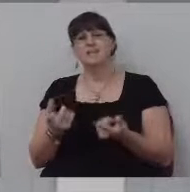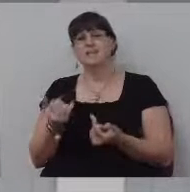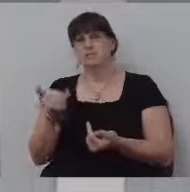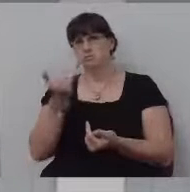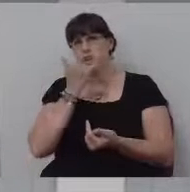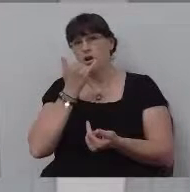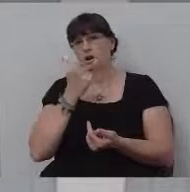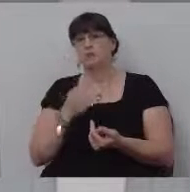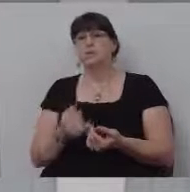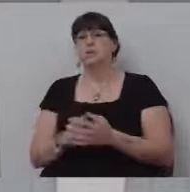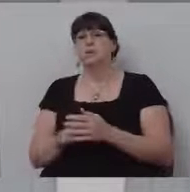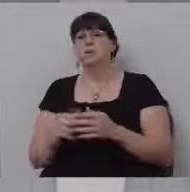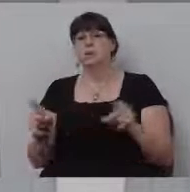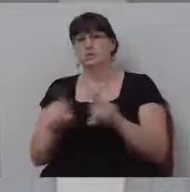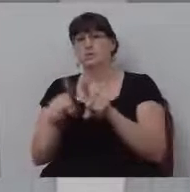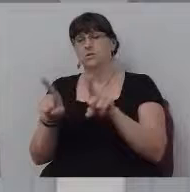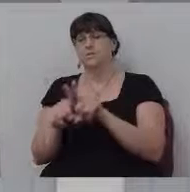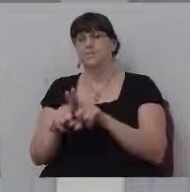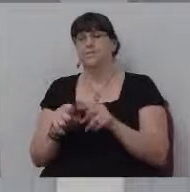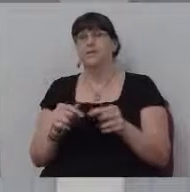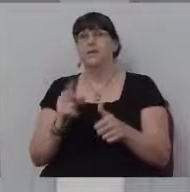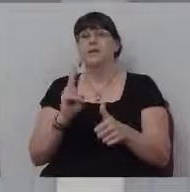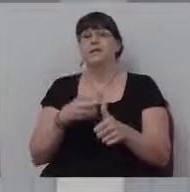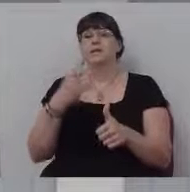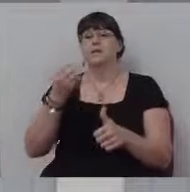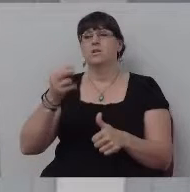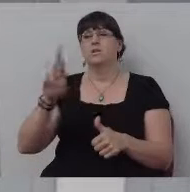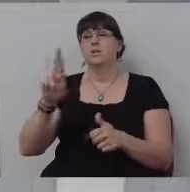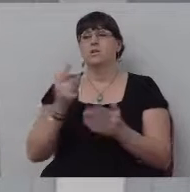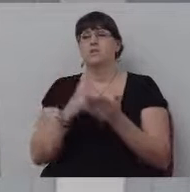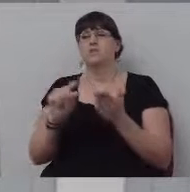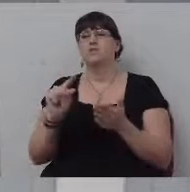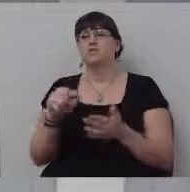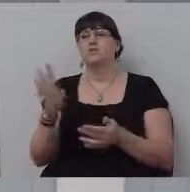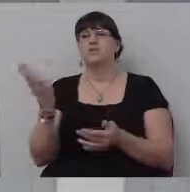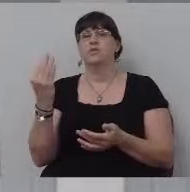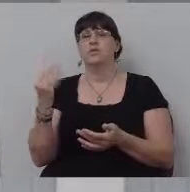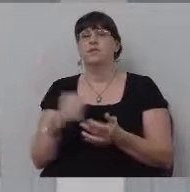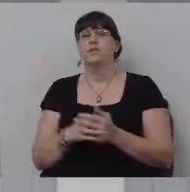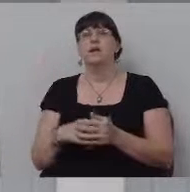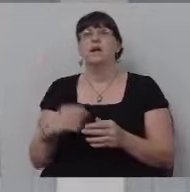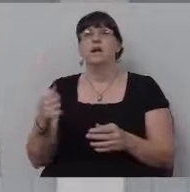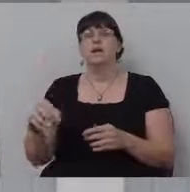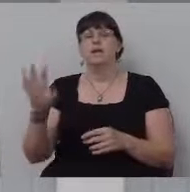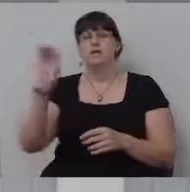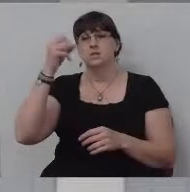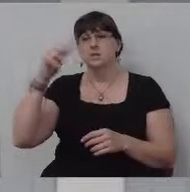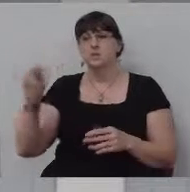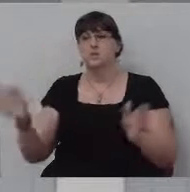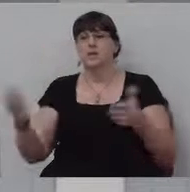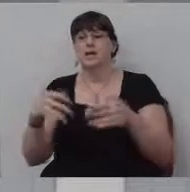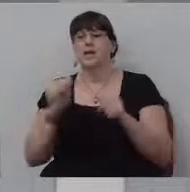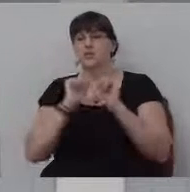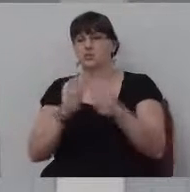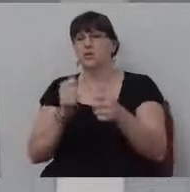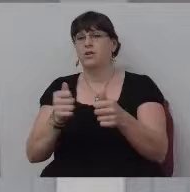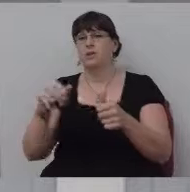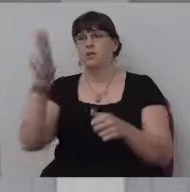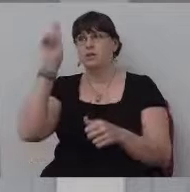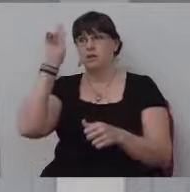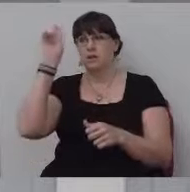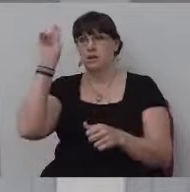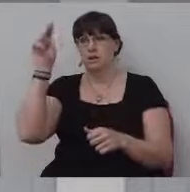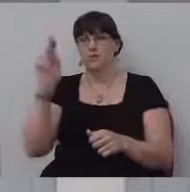as well. Look at, uh, 2nd Chronicles 1 and verse 14. The Bible says, Solomon gathered chariots and horsemen, and 1,400